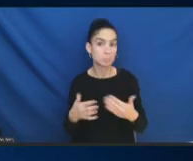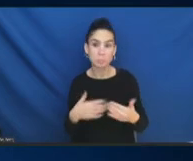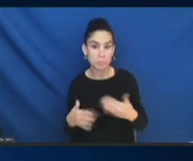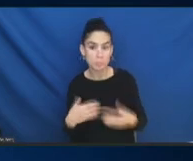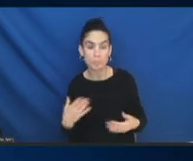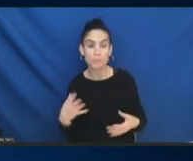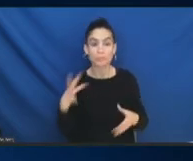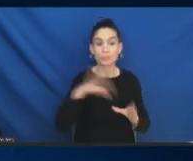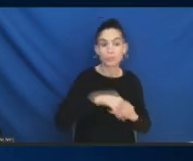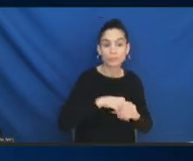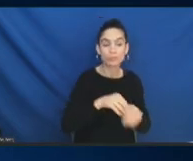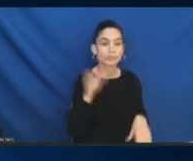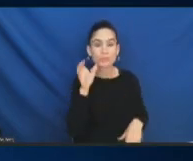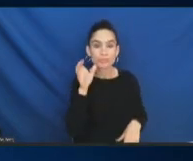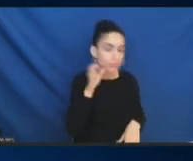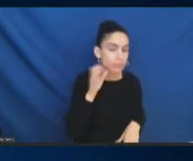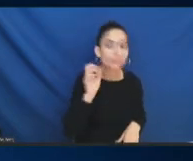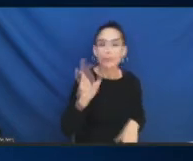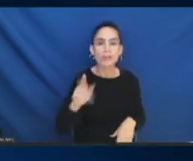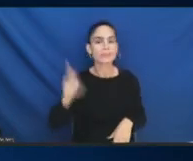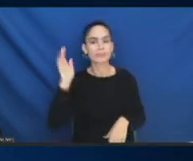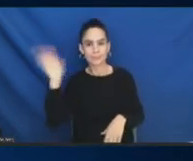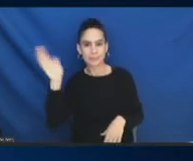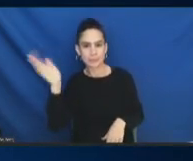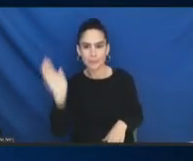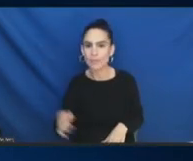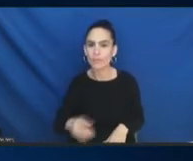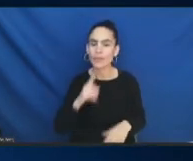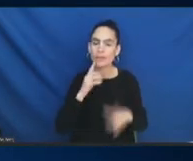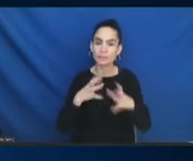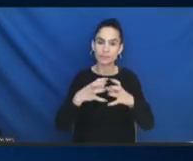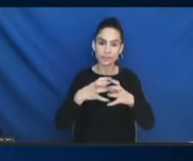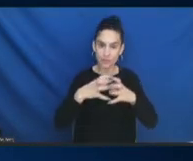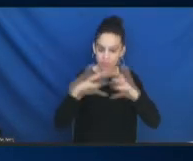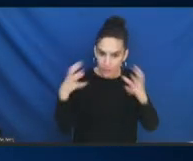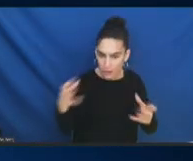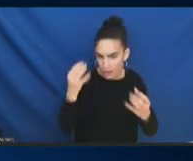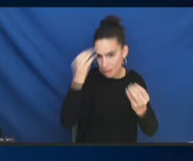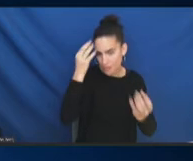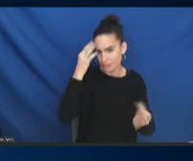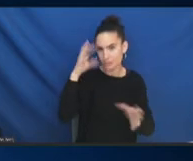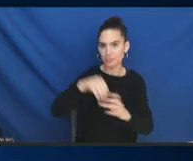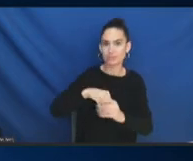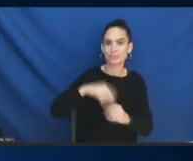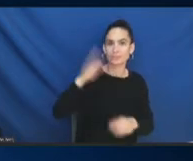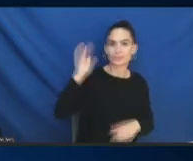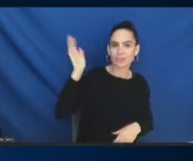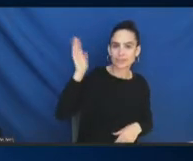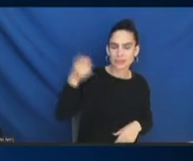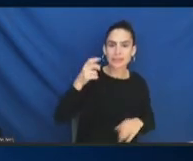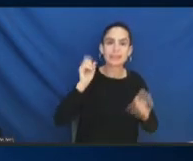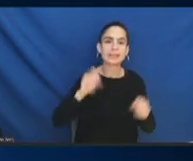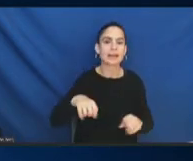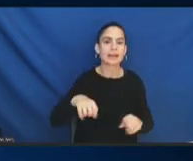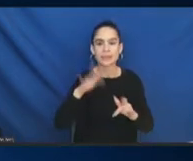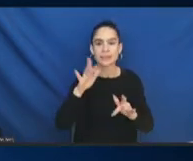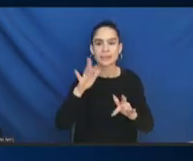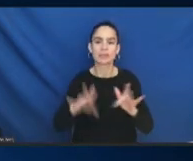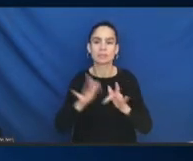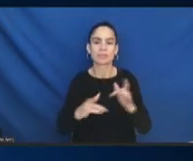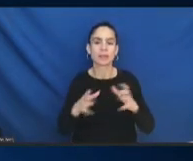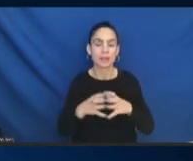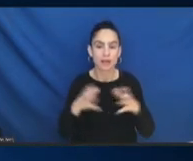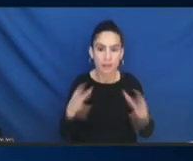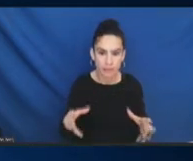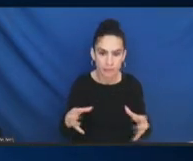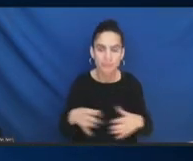because I think there was a lot in that presentation, which she had to quickly skip through, and I think there's a way we can